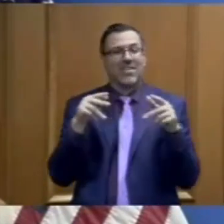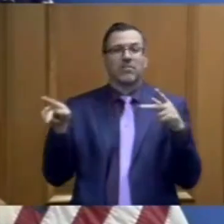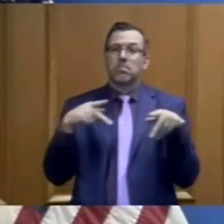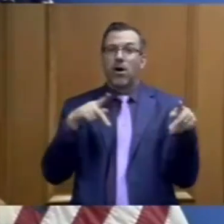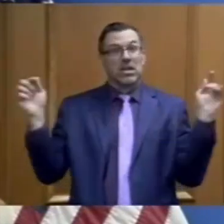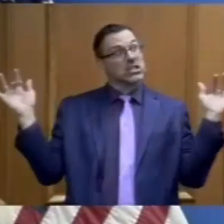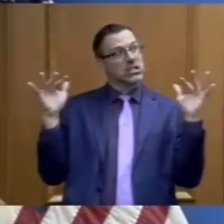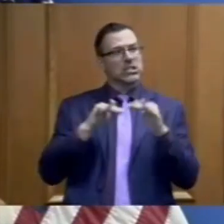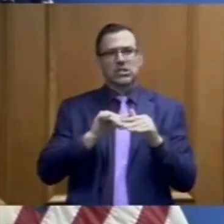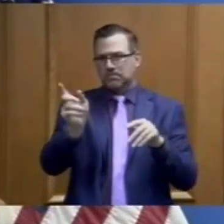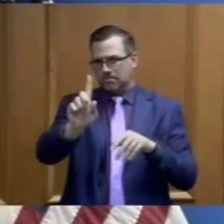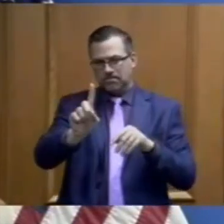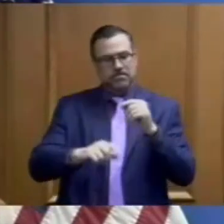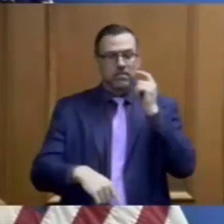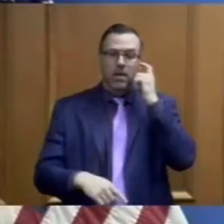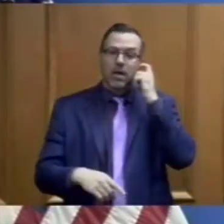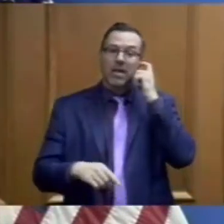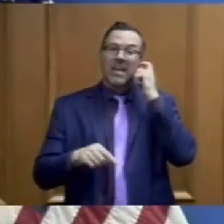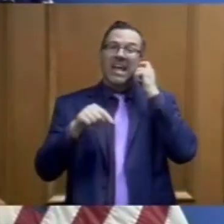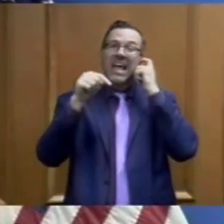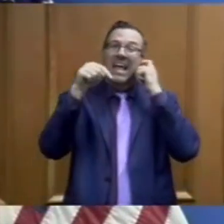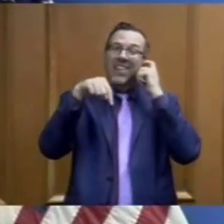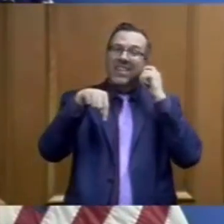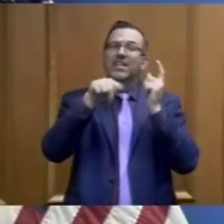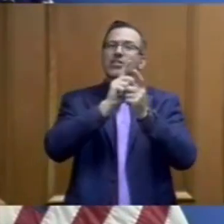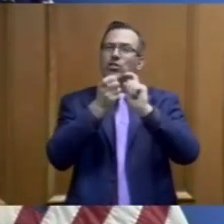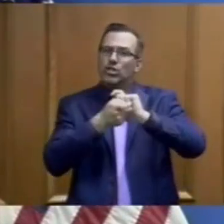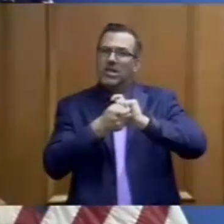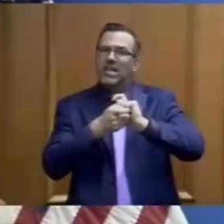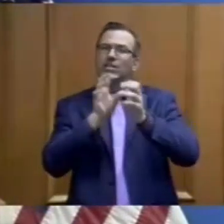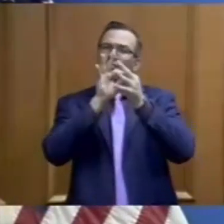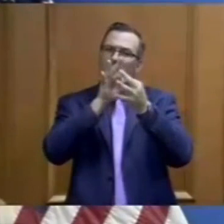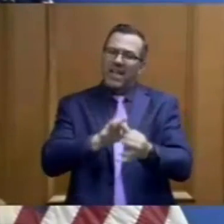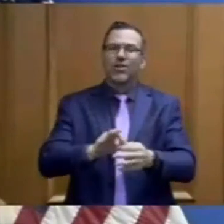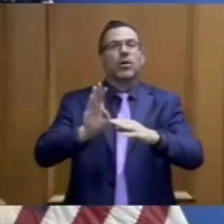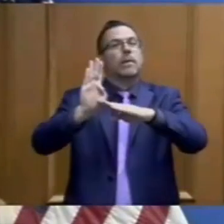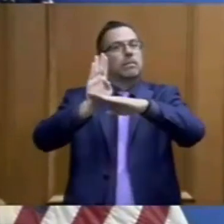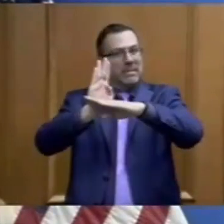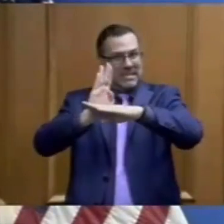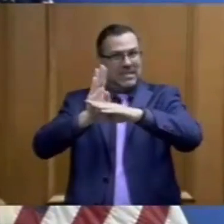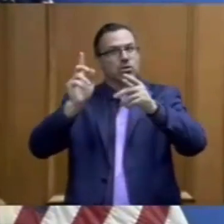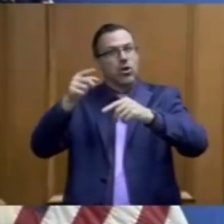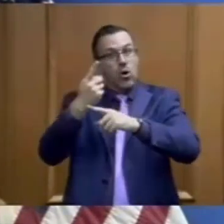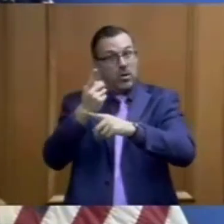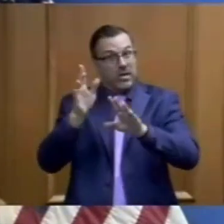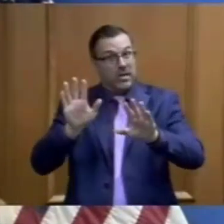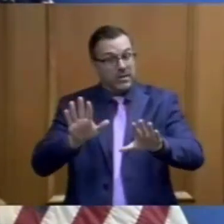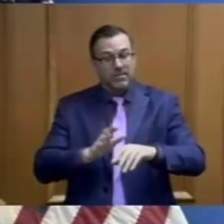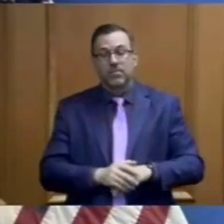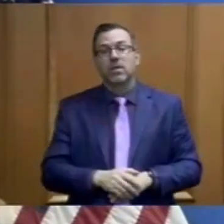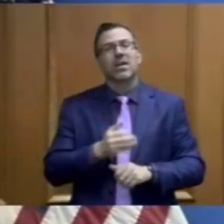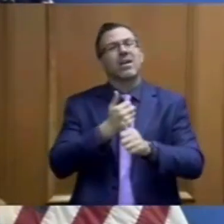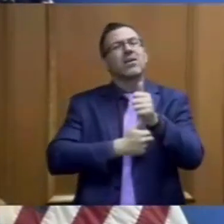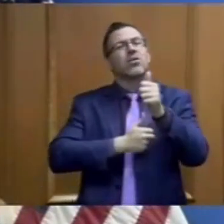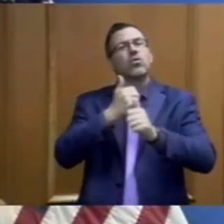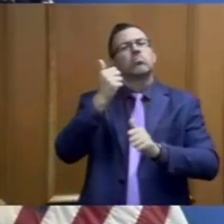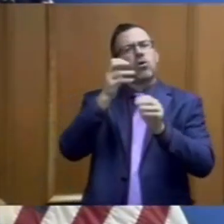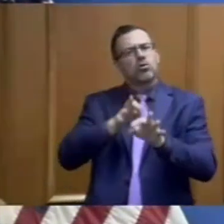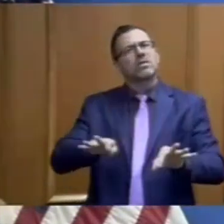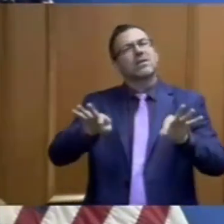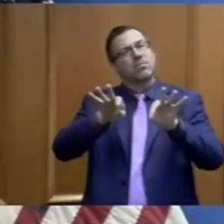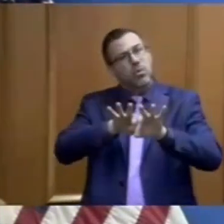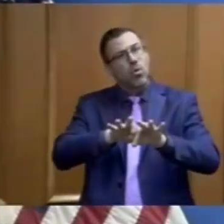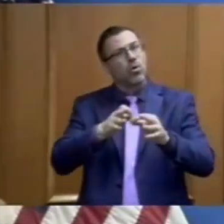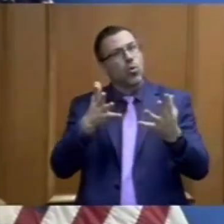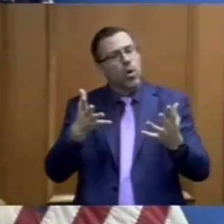is primarily around businesses and businesses being able to open up. The most important thing to me is that people can get back to work